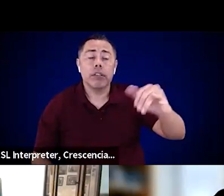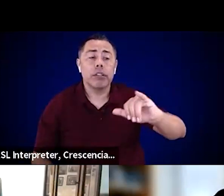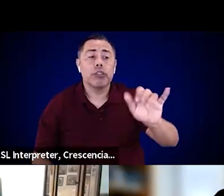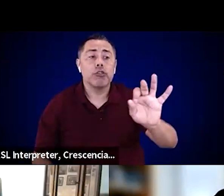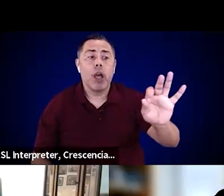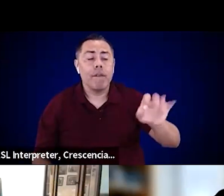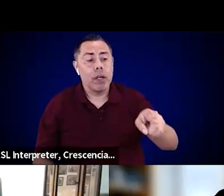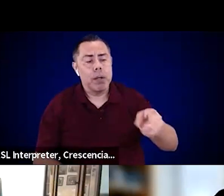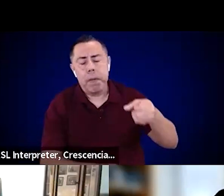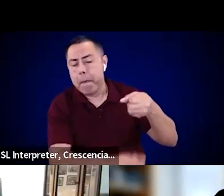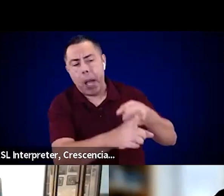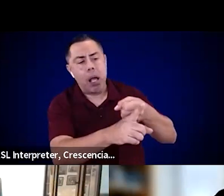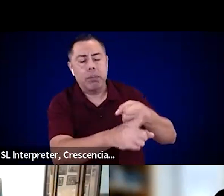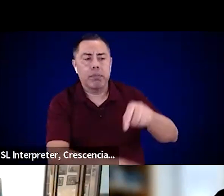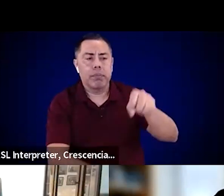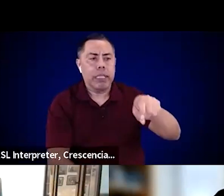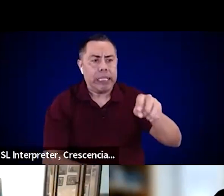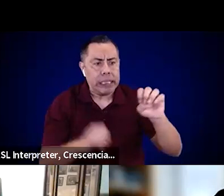transportation.